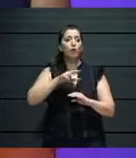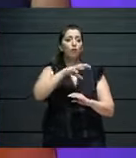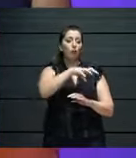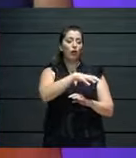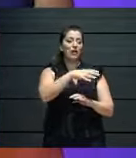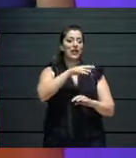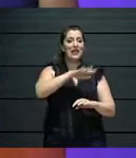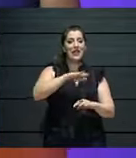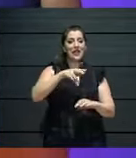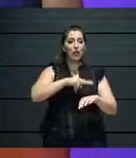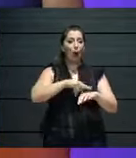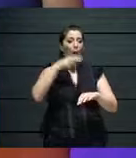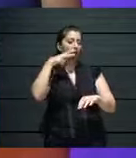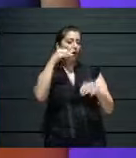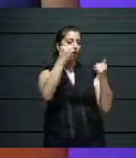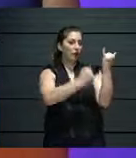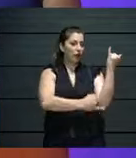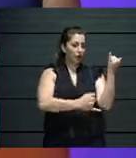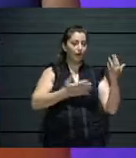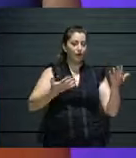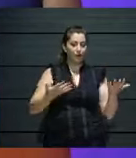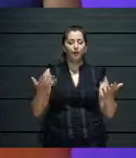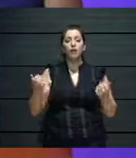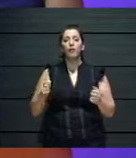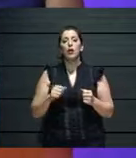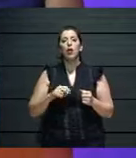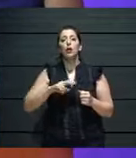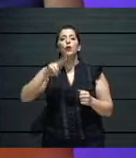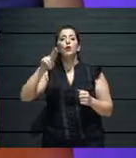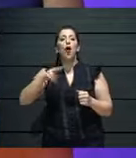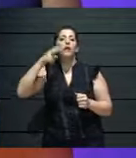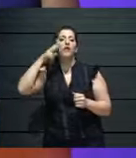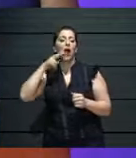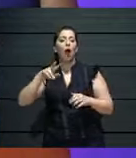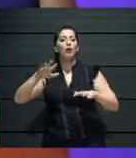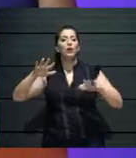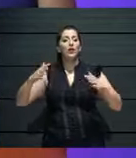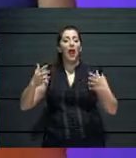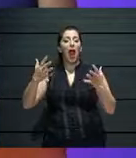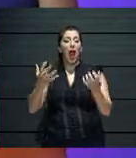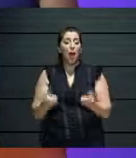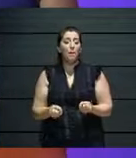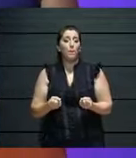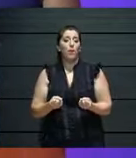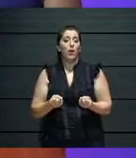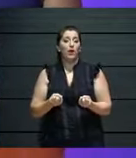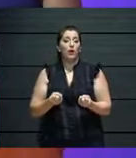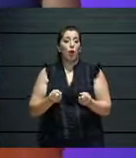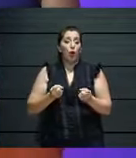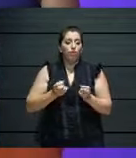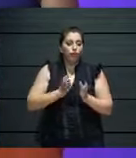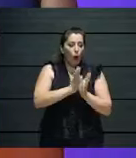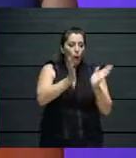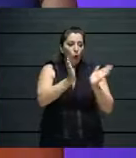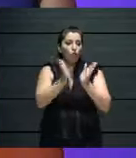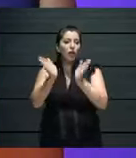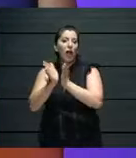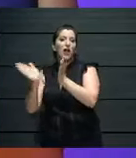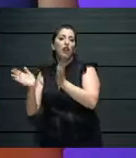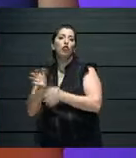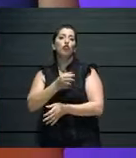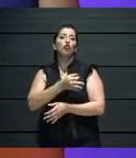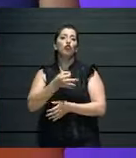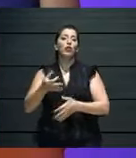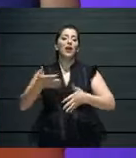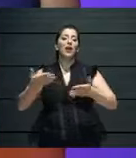in this regard as well, obviously there is a new form, a new way of accessibility in reaching new audiences, possibly even internationally from our